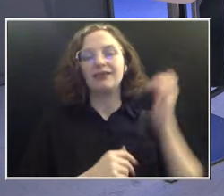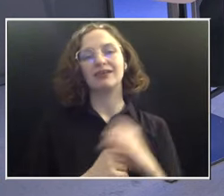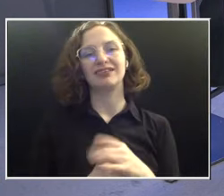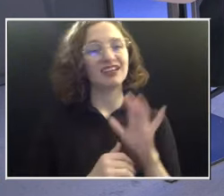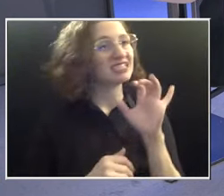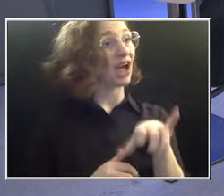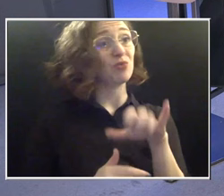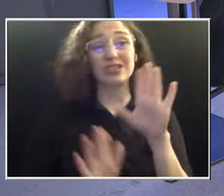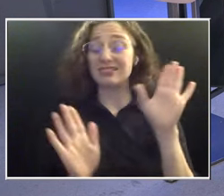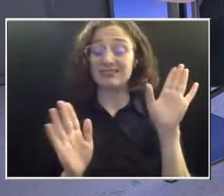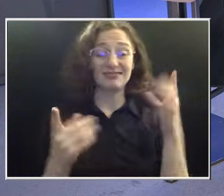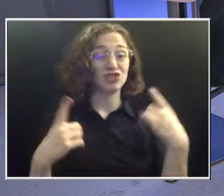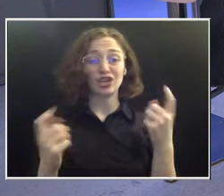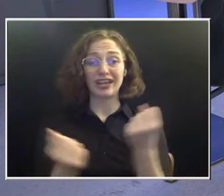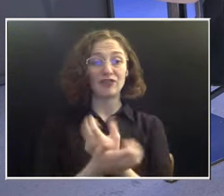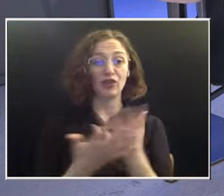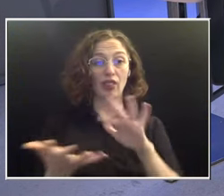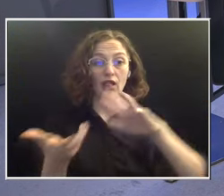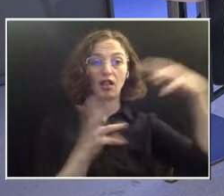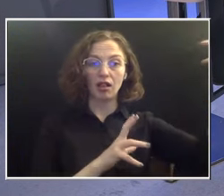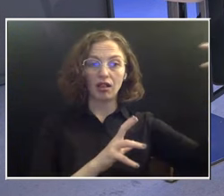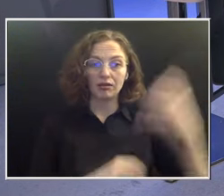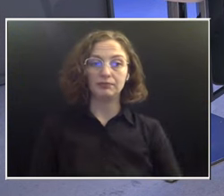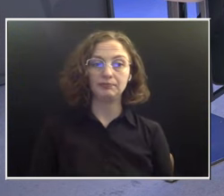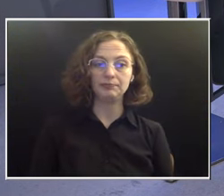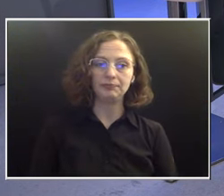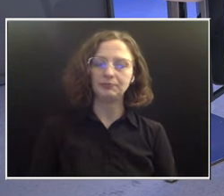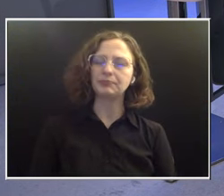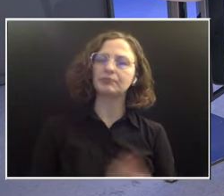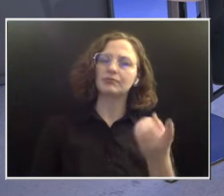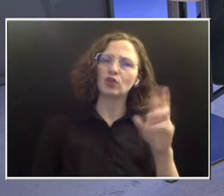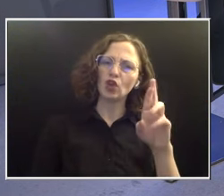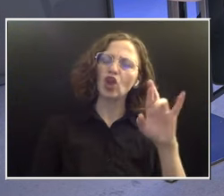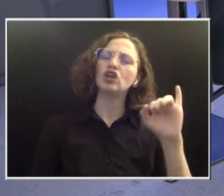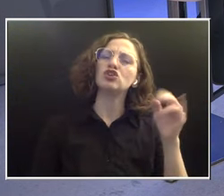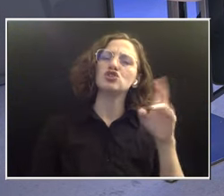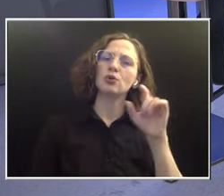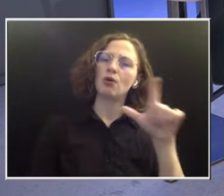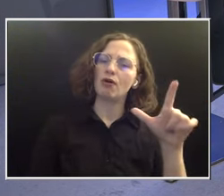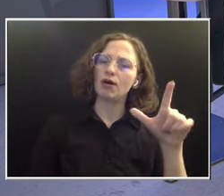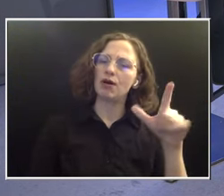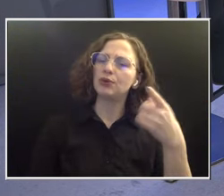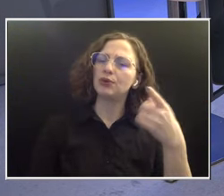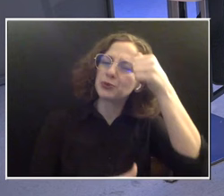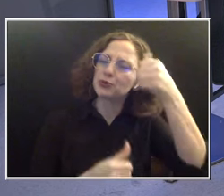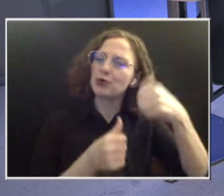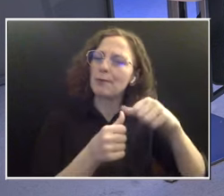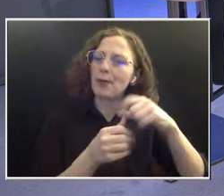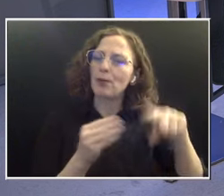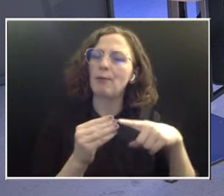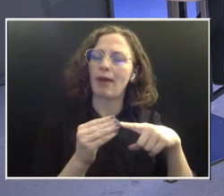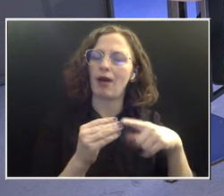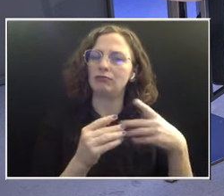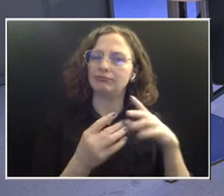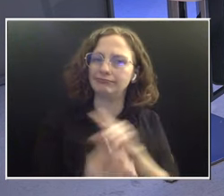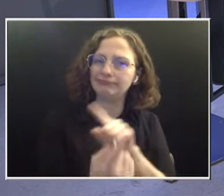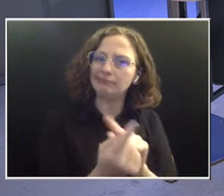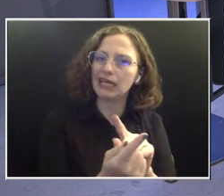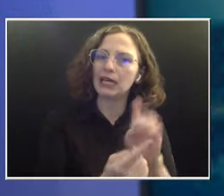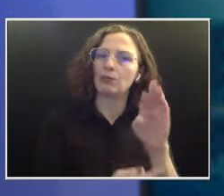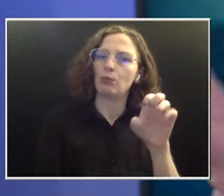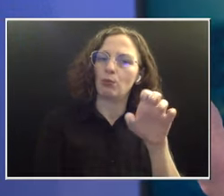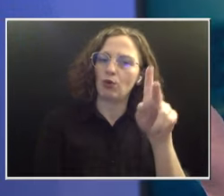Dr. Jewell, what do you remember about this meeting broke? Was there anything that stuck out to you about her particular diagnosis? Yeah, well,